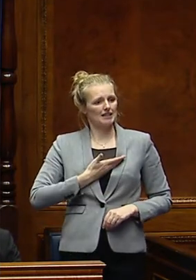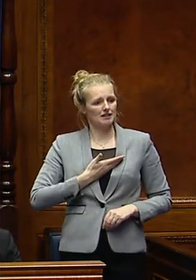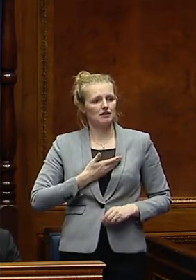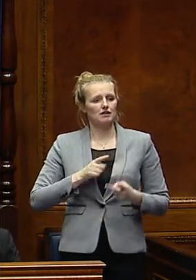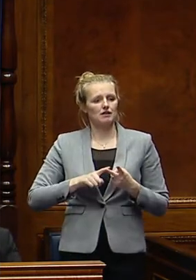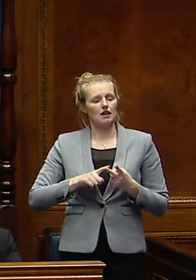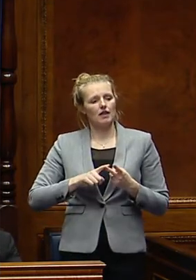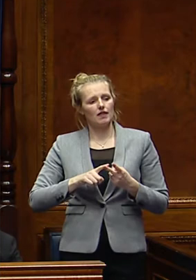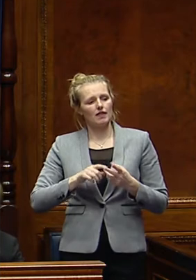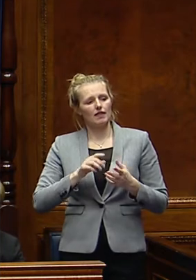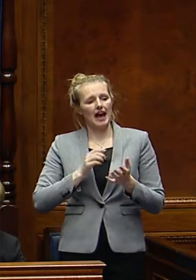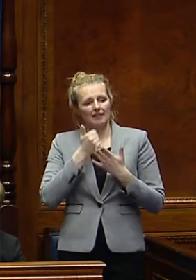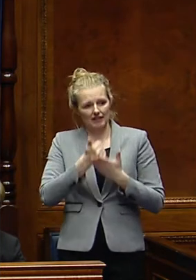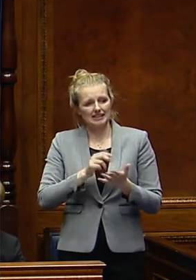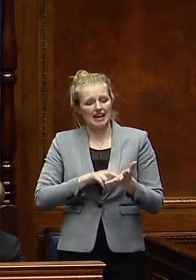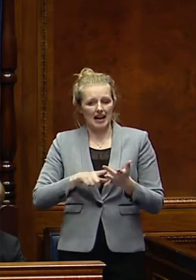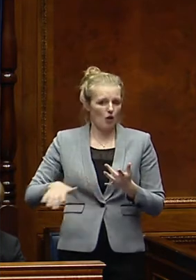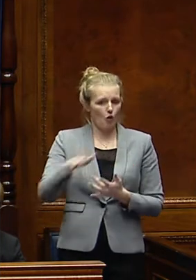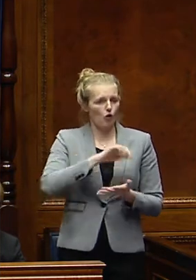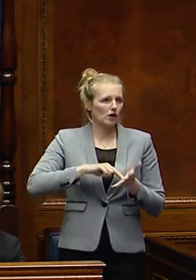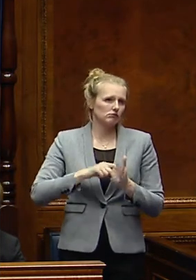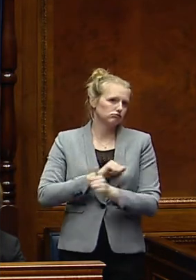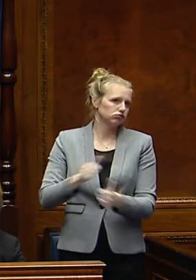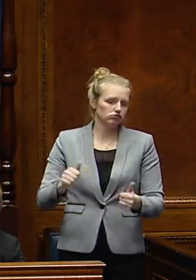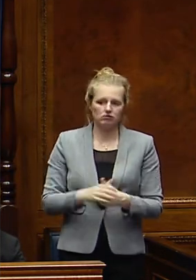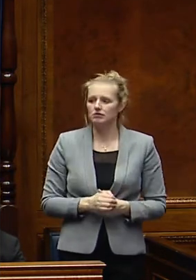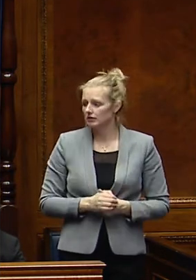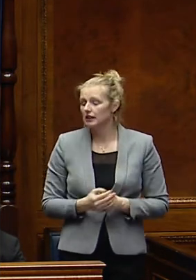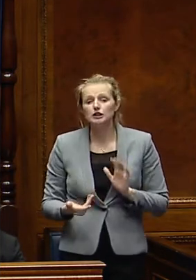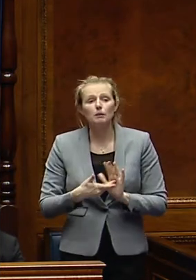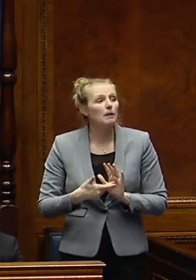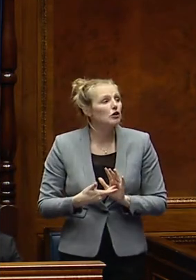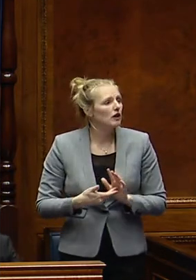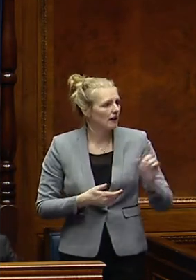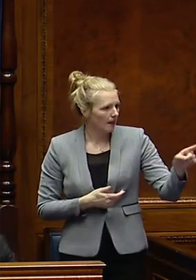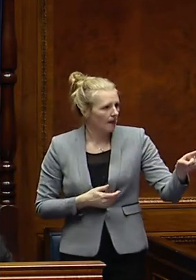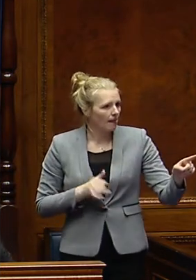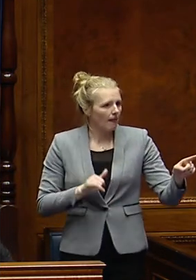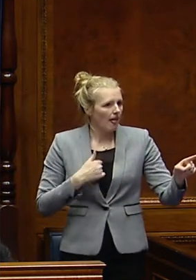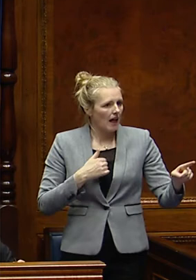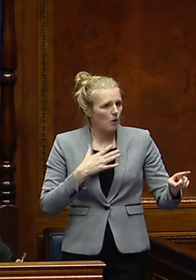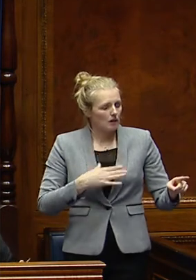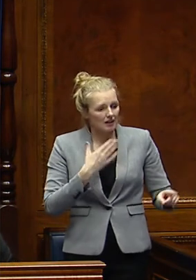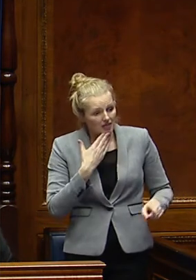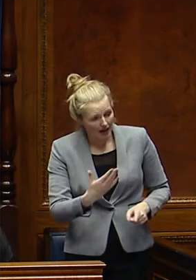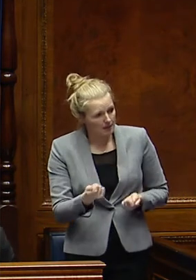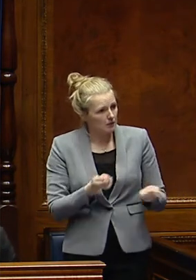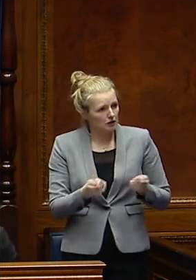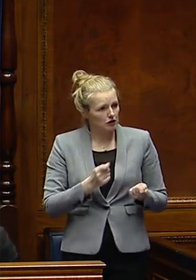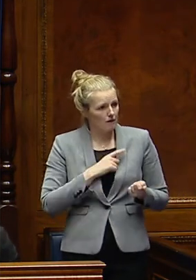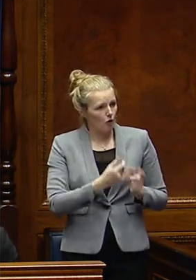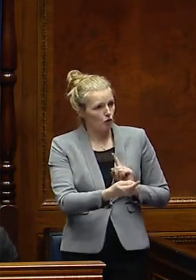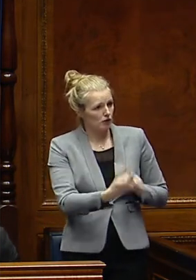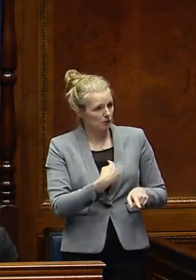Coalition and Advice NI to name but a few. I would like to thank the Minister for her